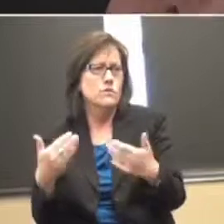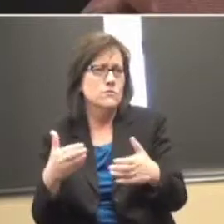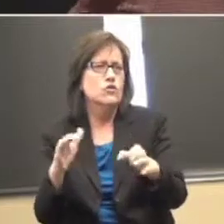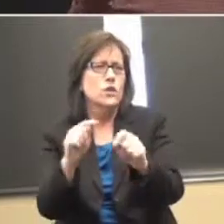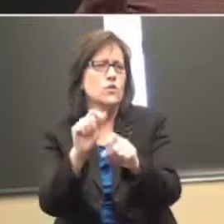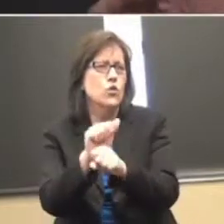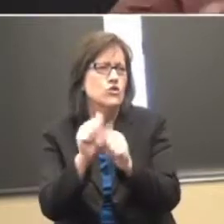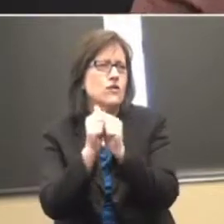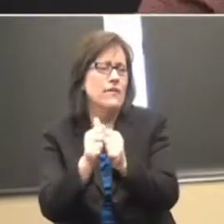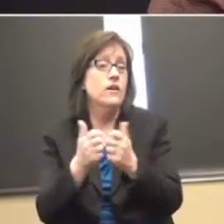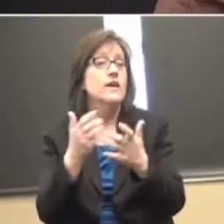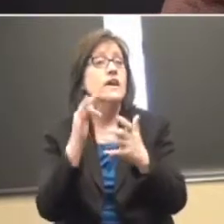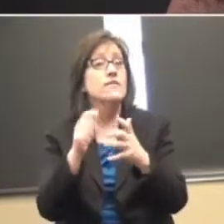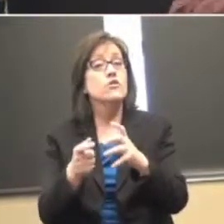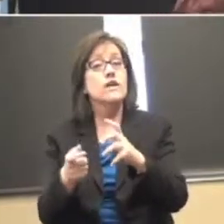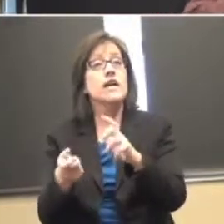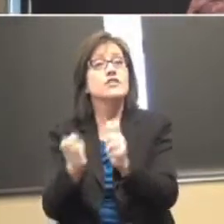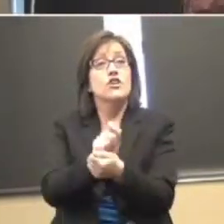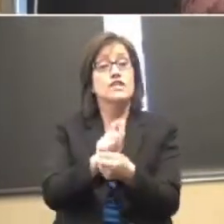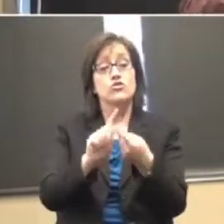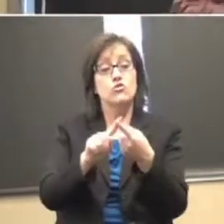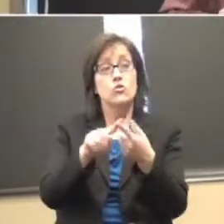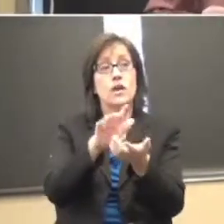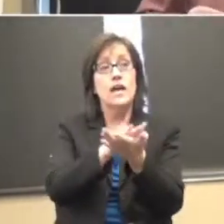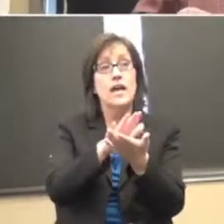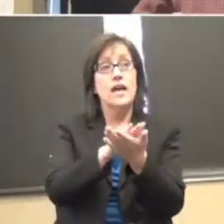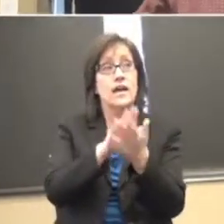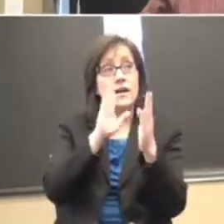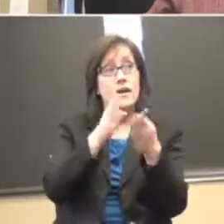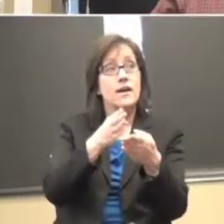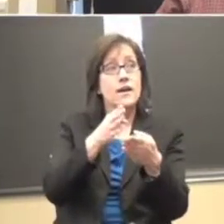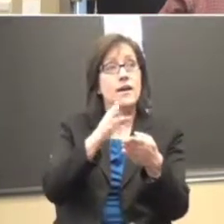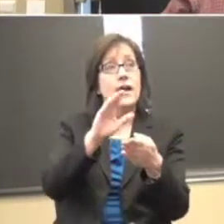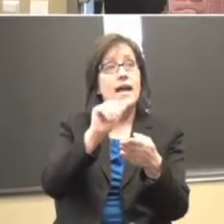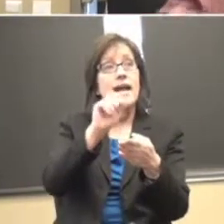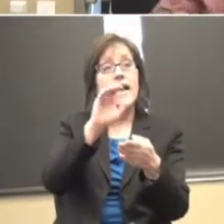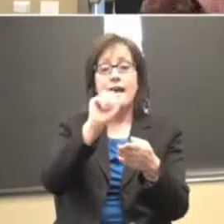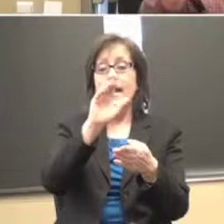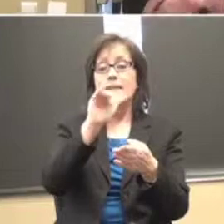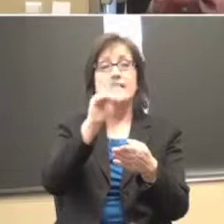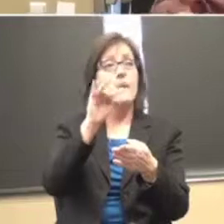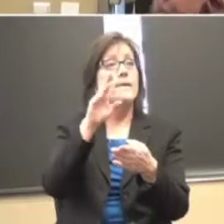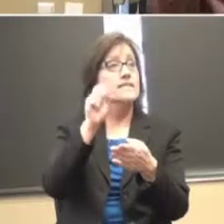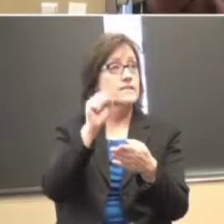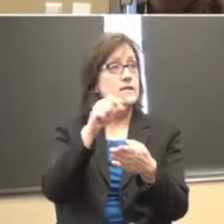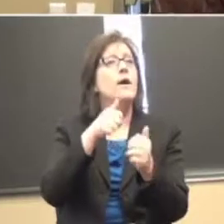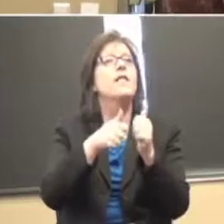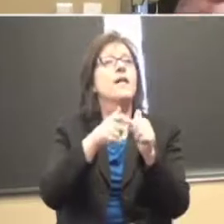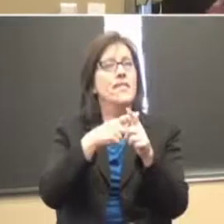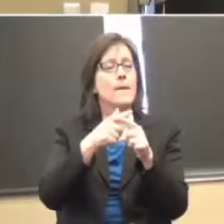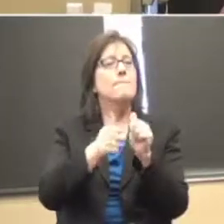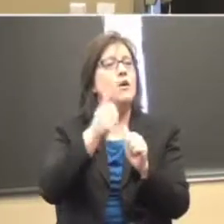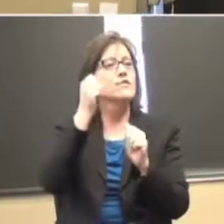And again, if you can shift it to academics, most teachers get it. If I say, would you teach